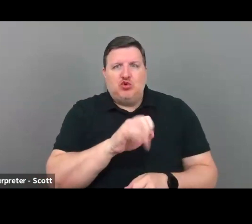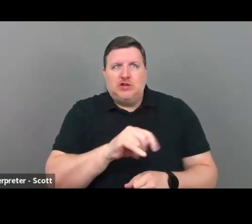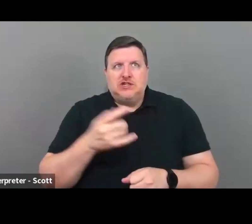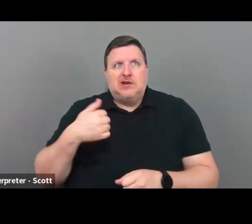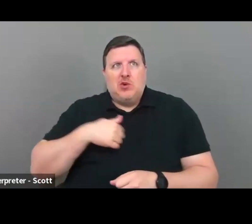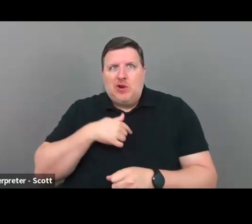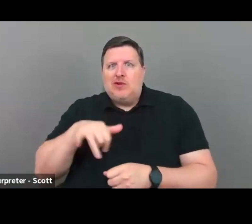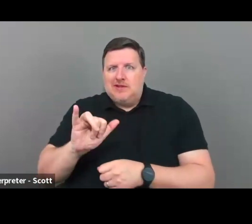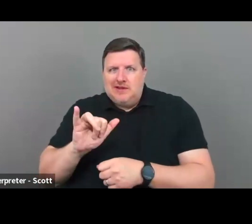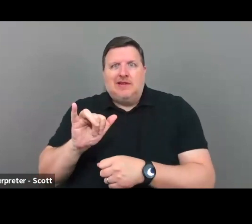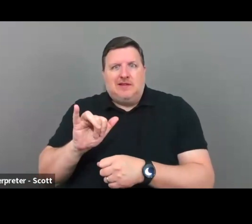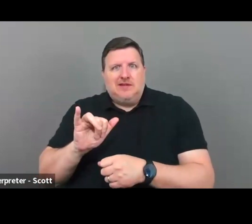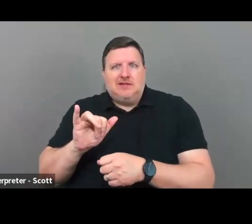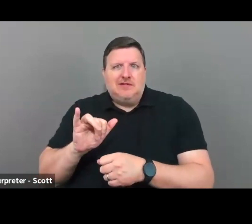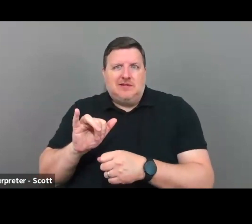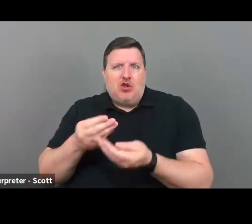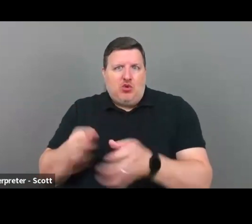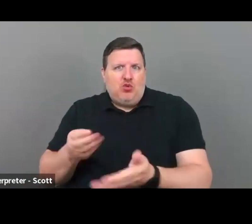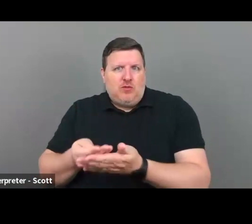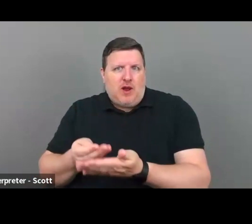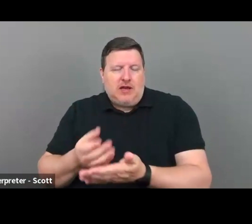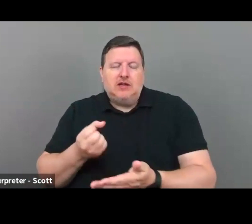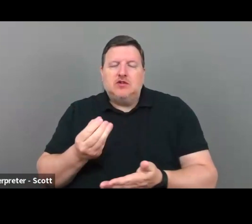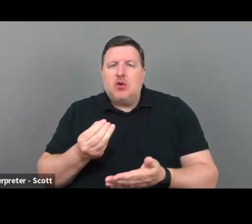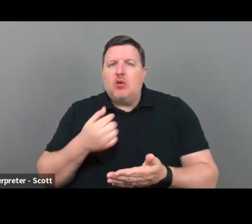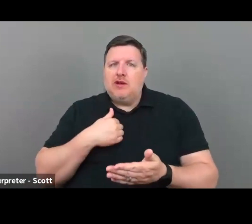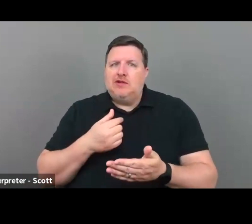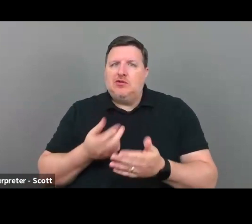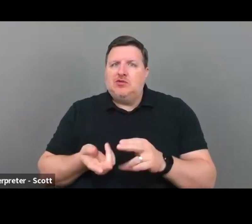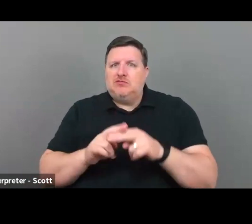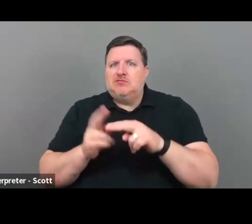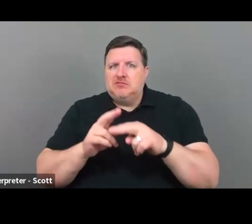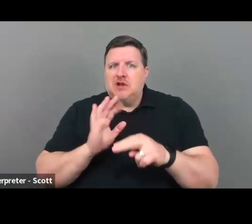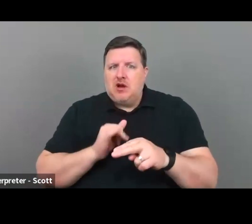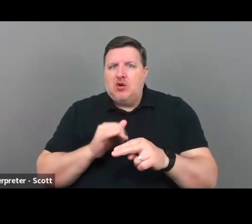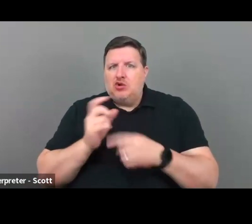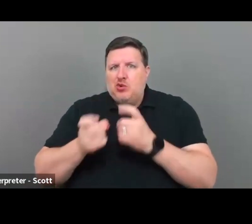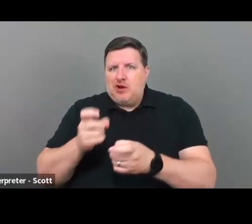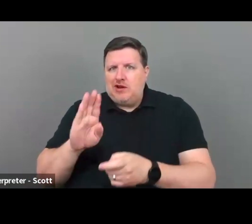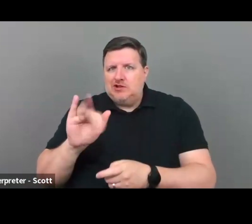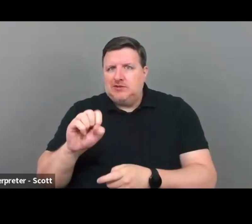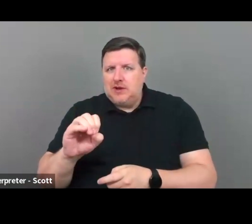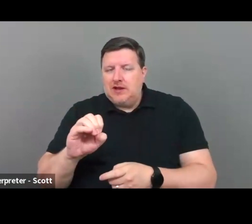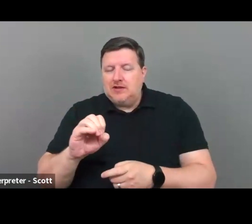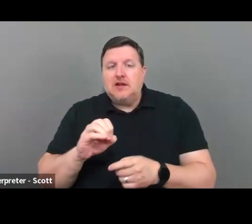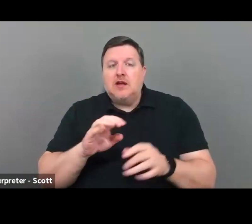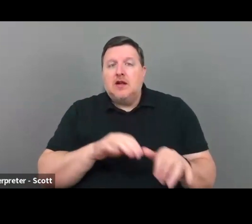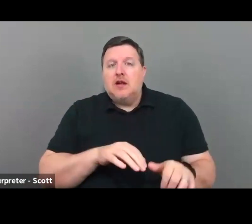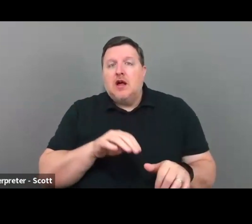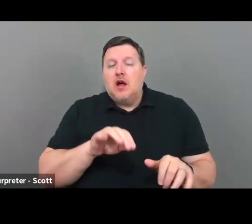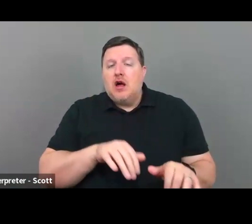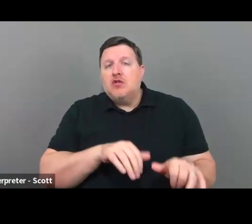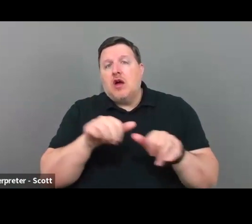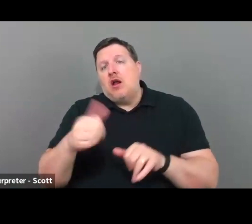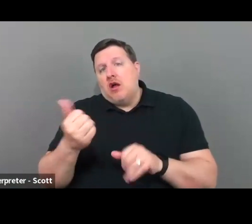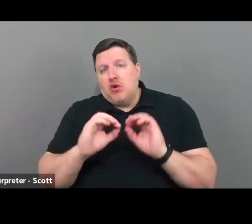build out our donation base and we're mostly in Princeton. There is another organization in Trenton that